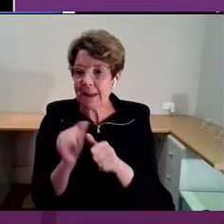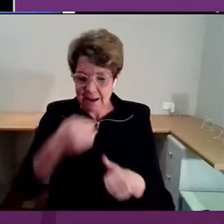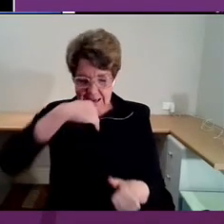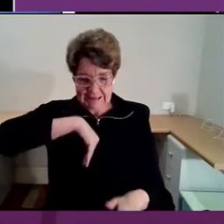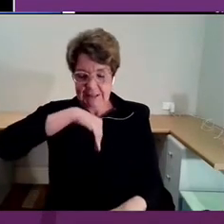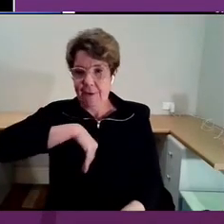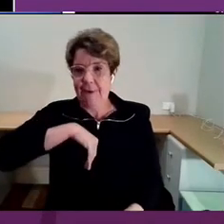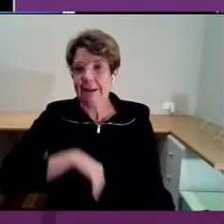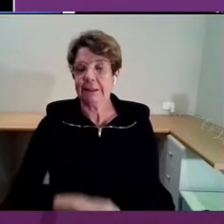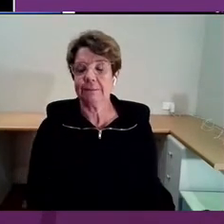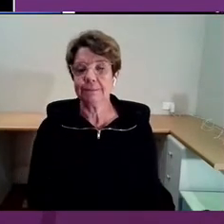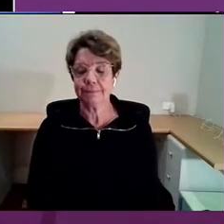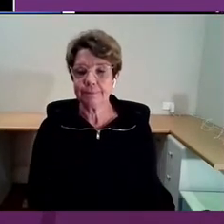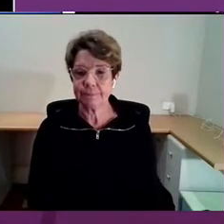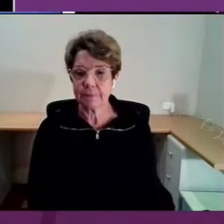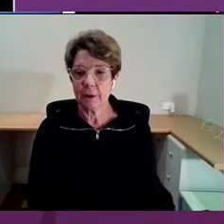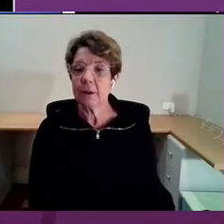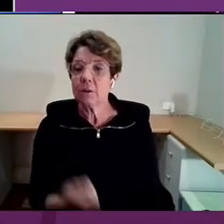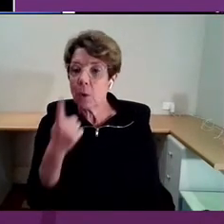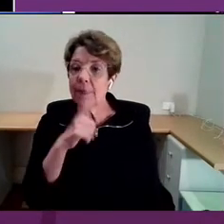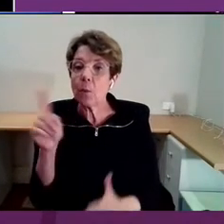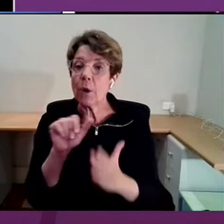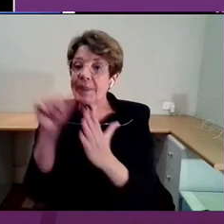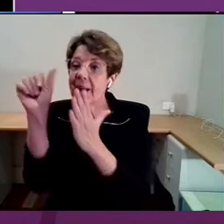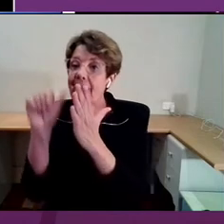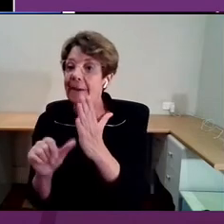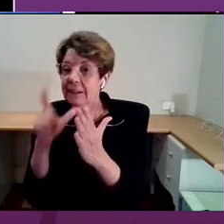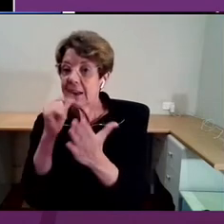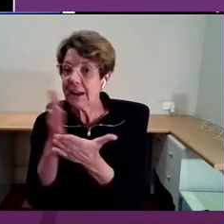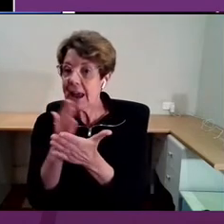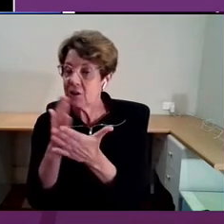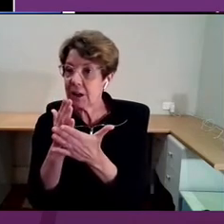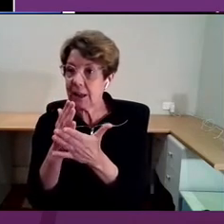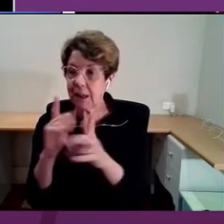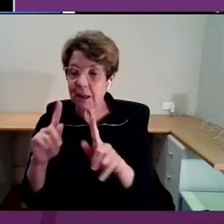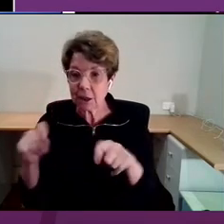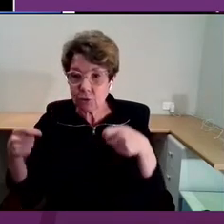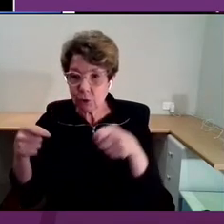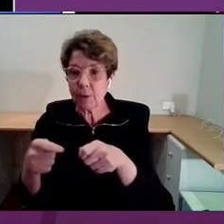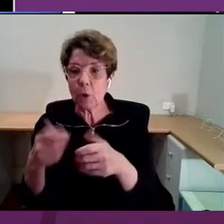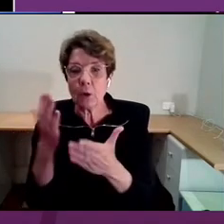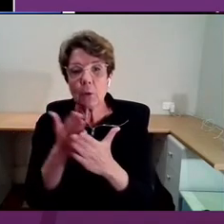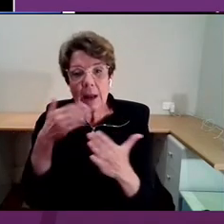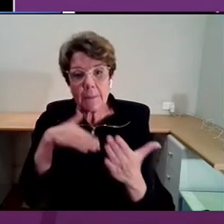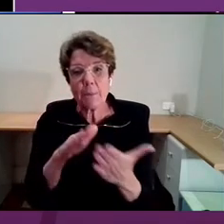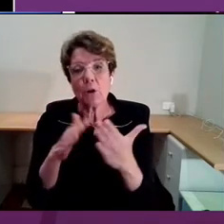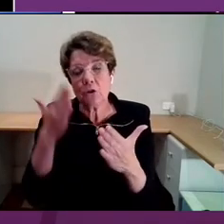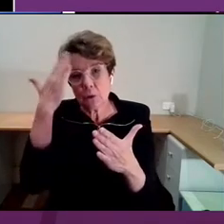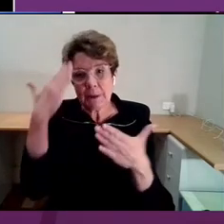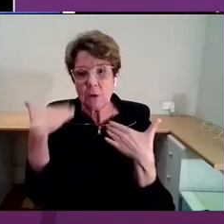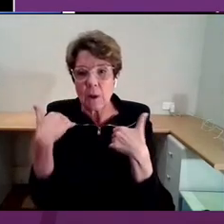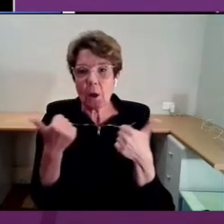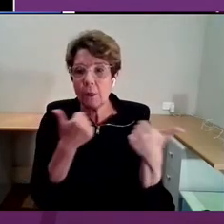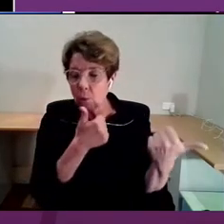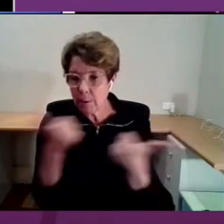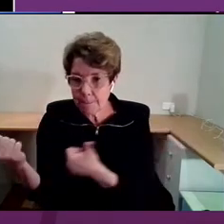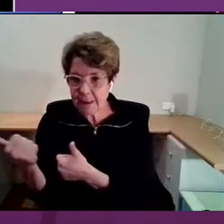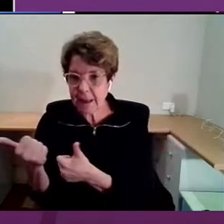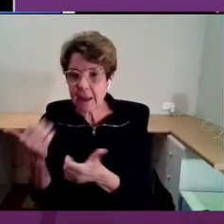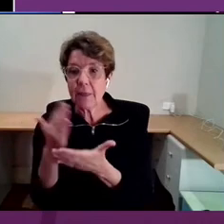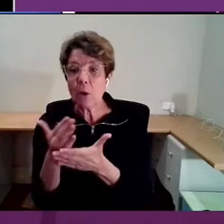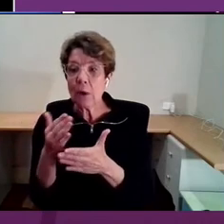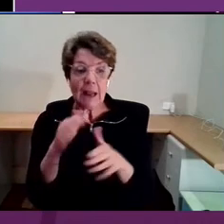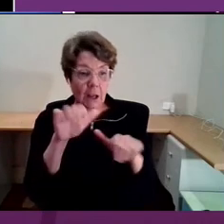So I'd say what the arts can bring is an approach to mental health and wellbeing that can exist alongside the existing treatment-based